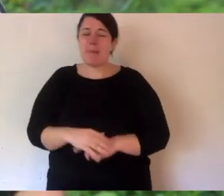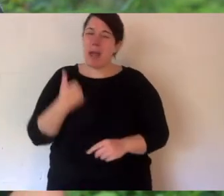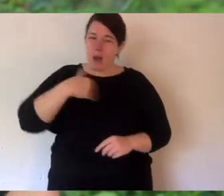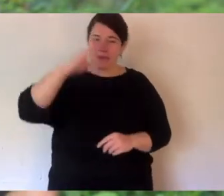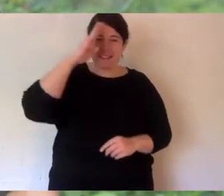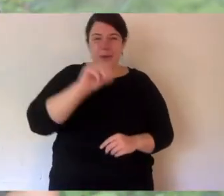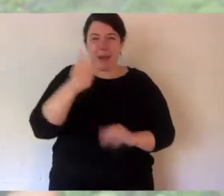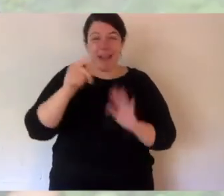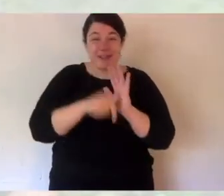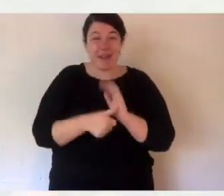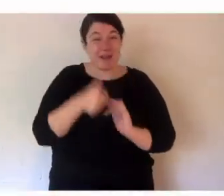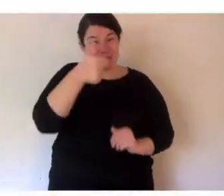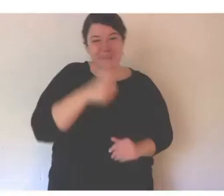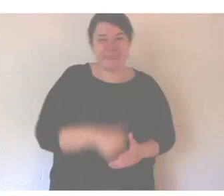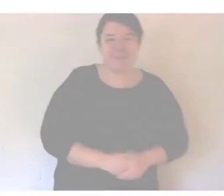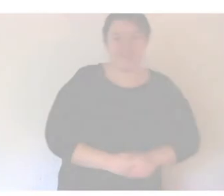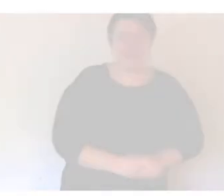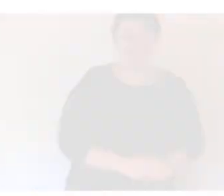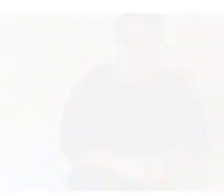you next time.